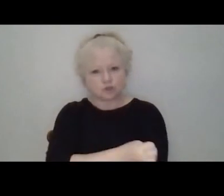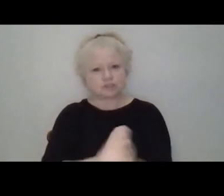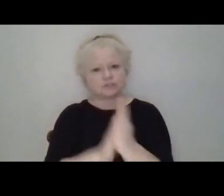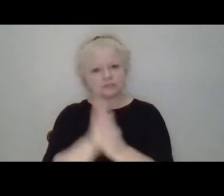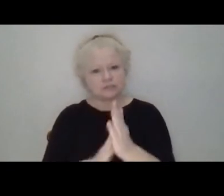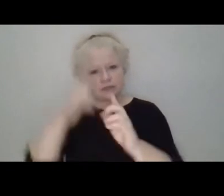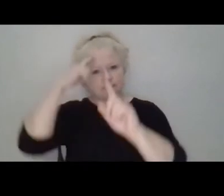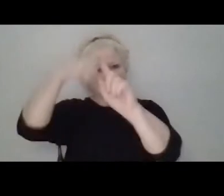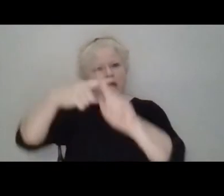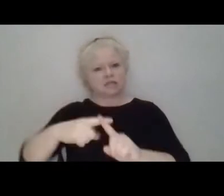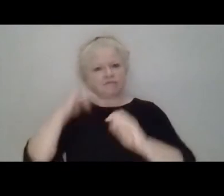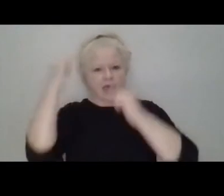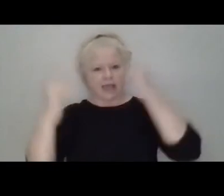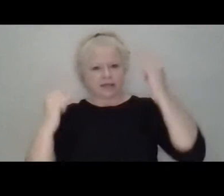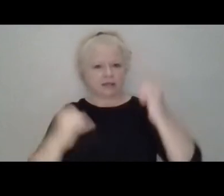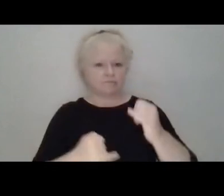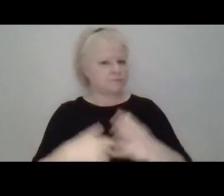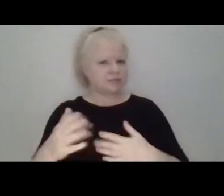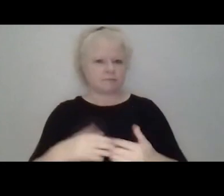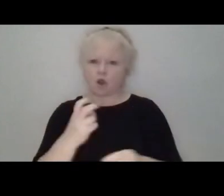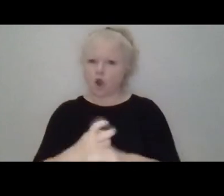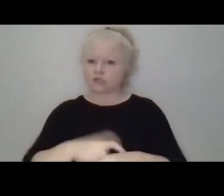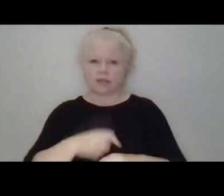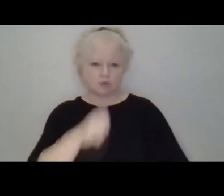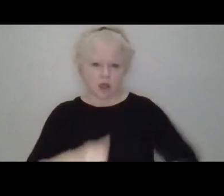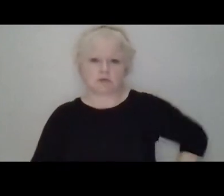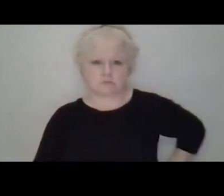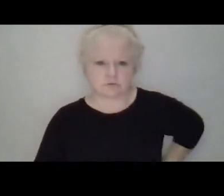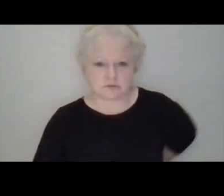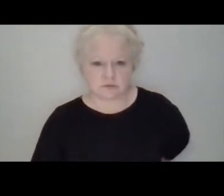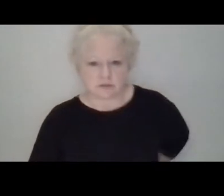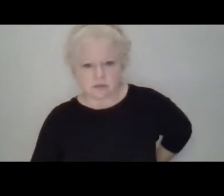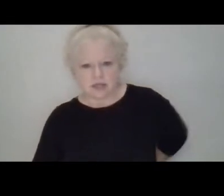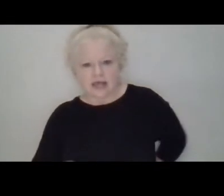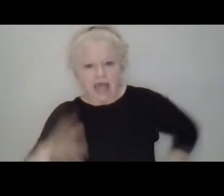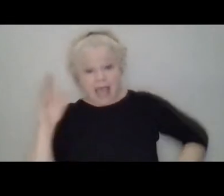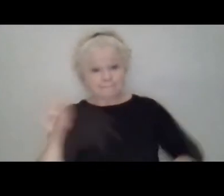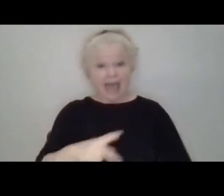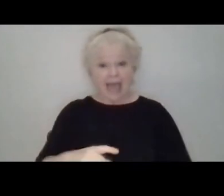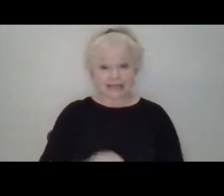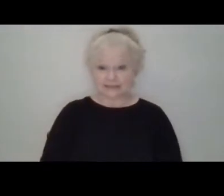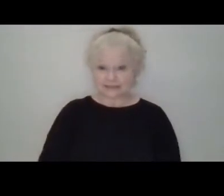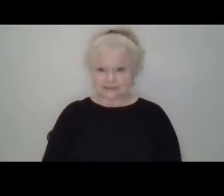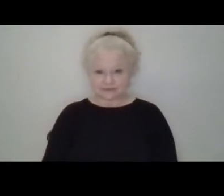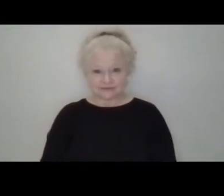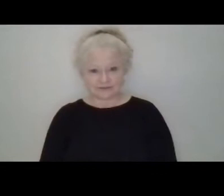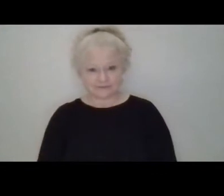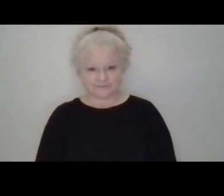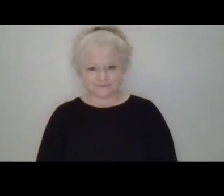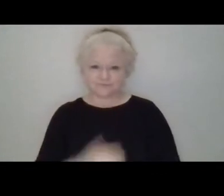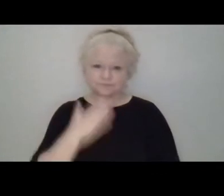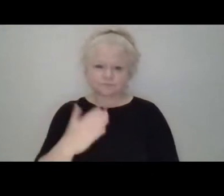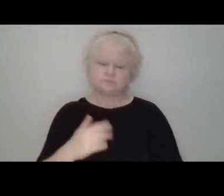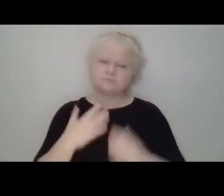ideas, even in difficult times. Absolutely. Oh, there's Bernard. Yeah. I came back. I came back. Thank you everyone.